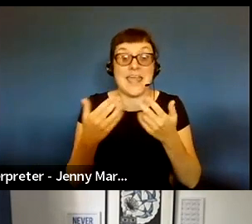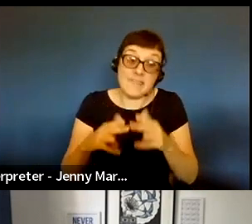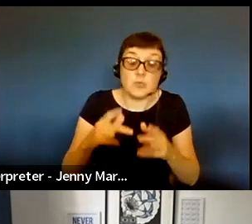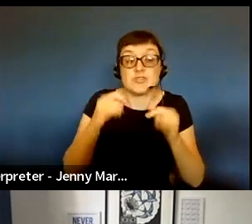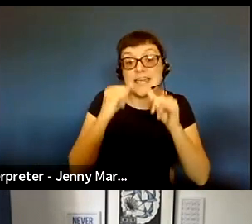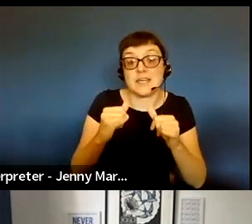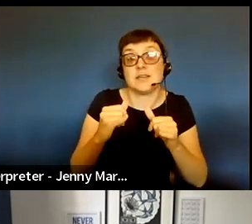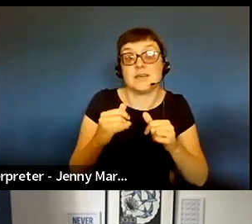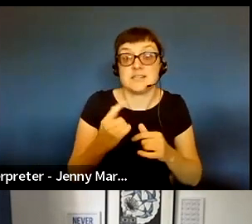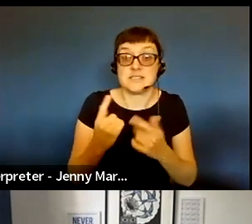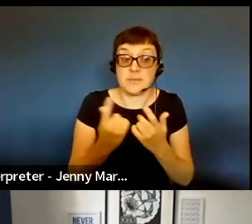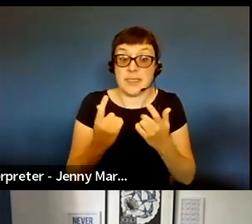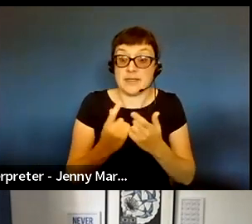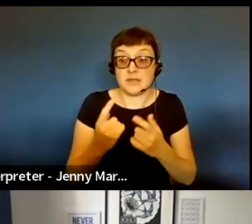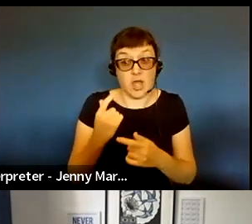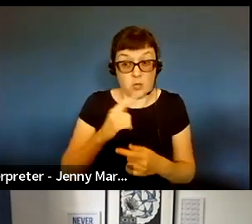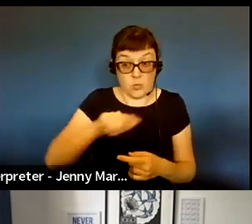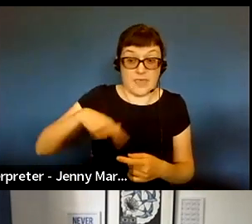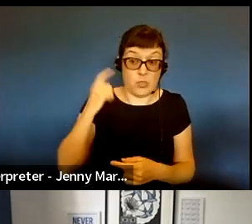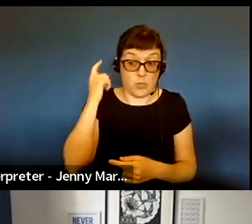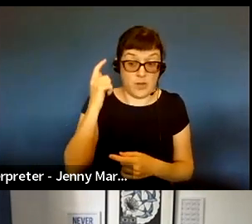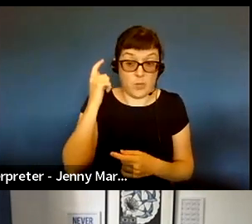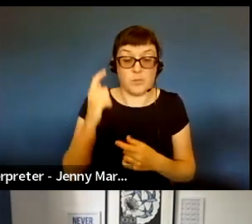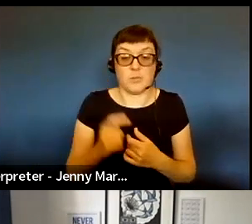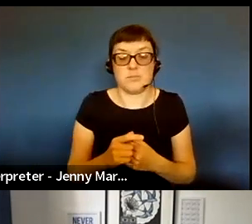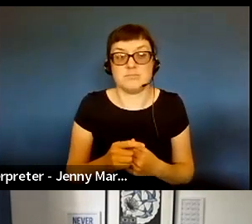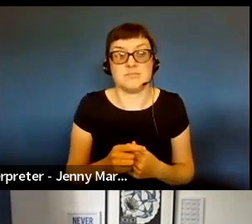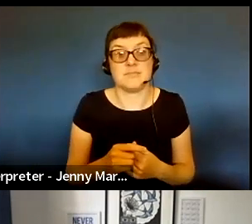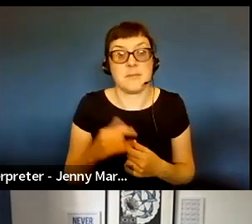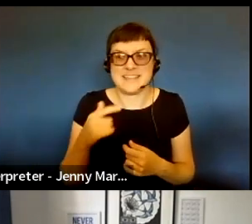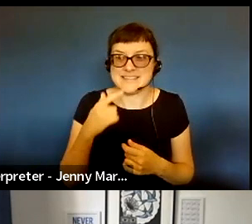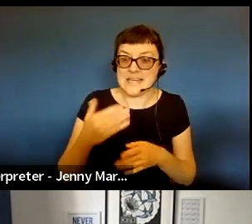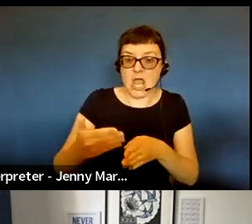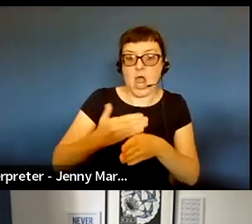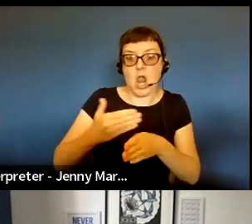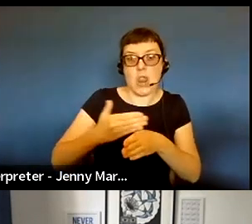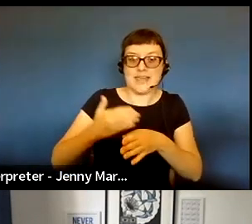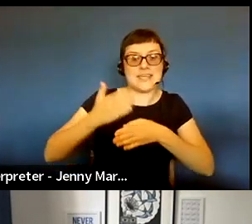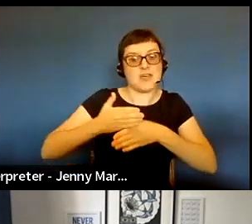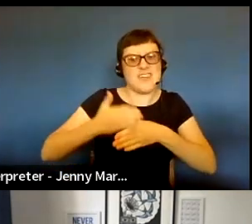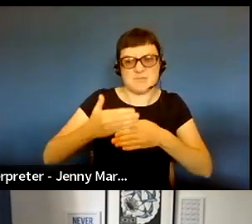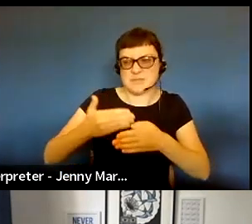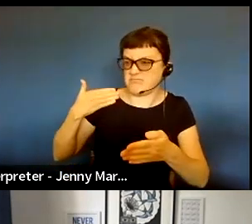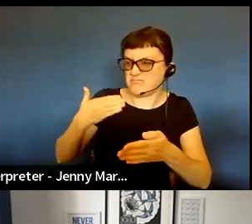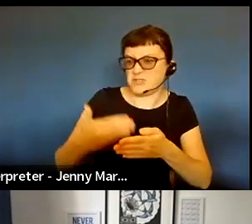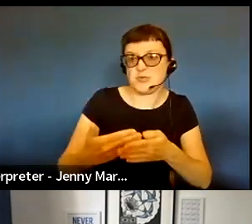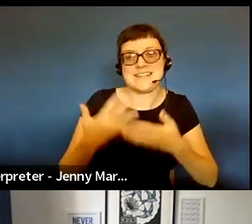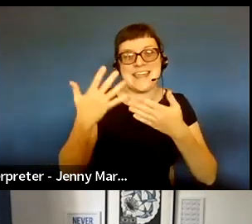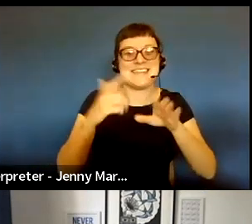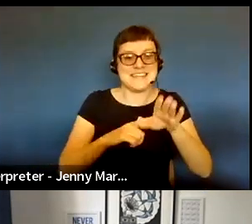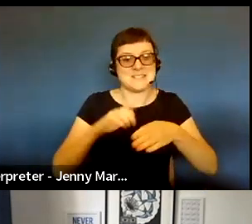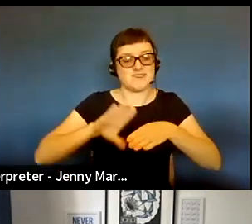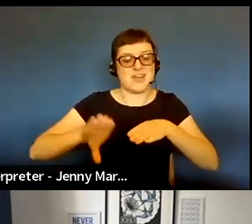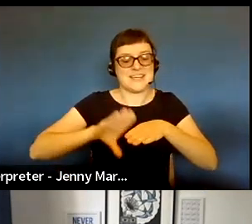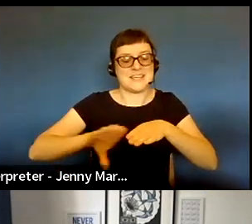came up for us a little bit, particularly around, we'd said early career as being up to 10 years of practice. So I think that